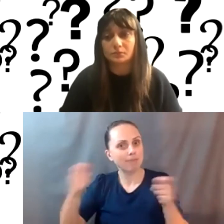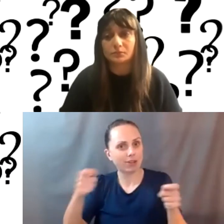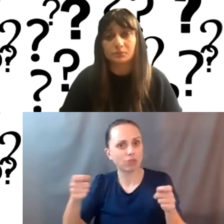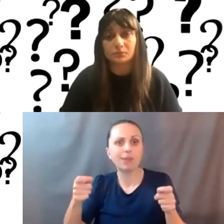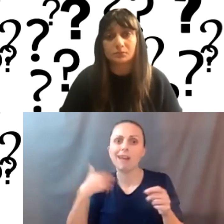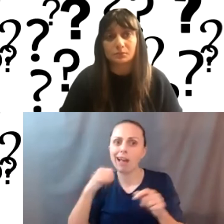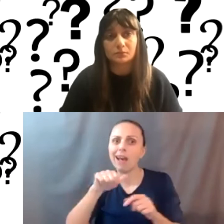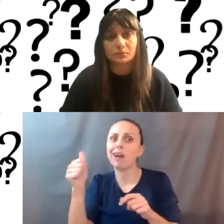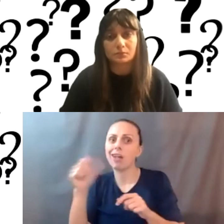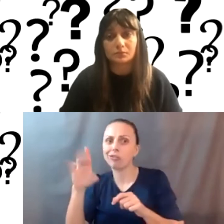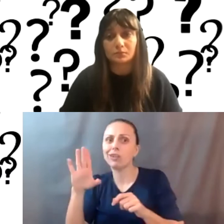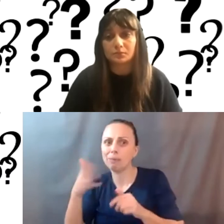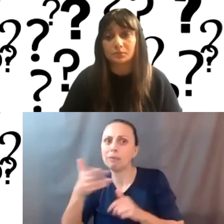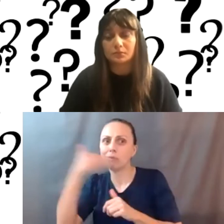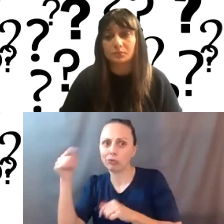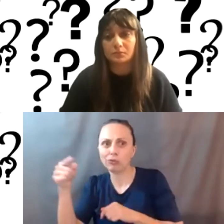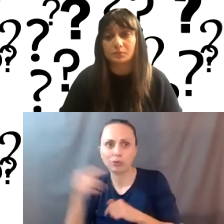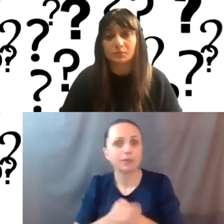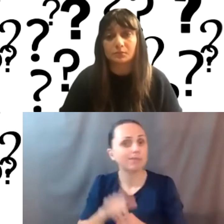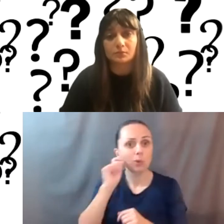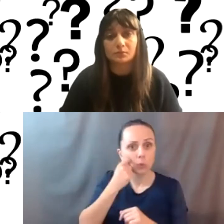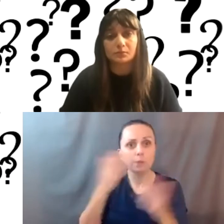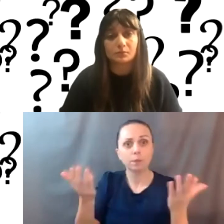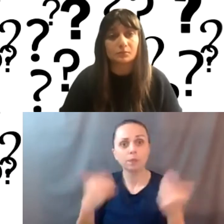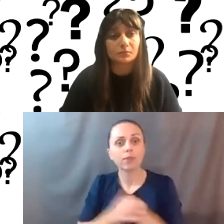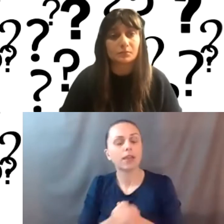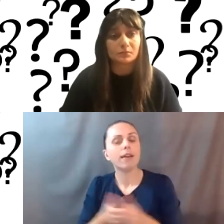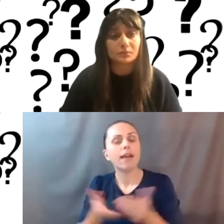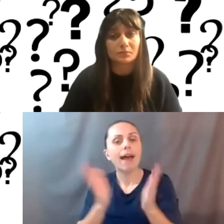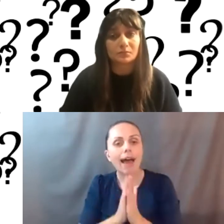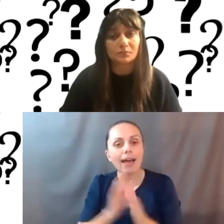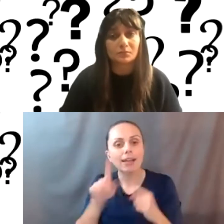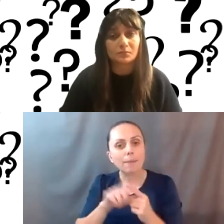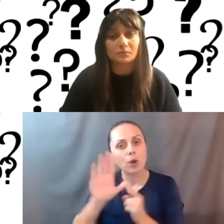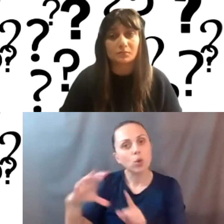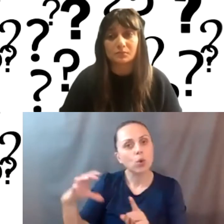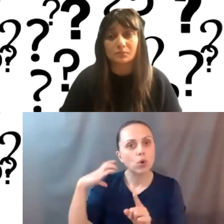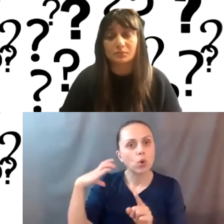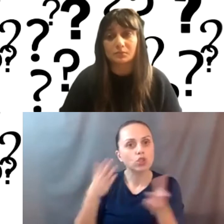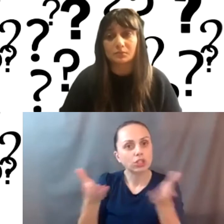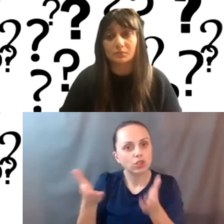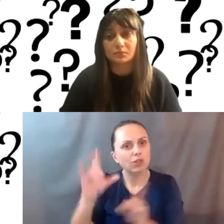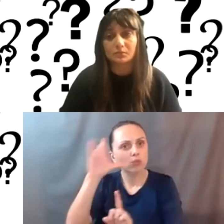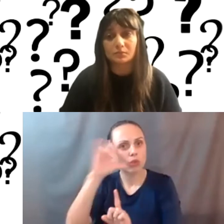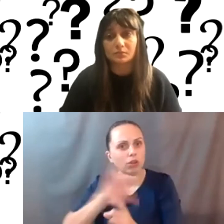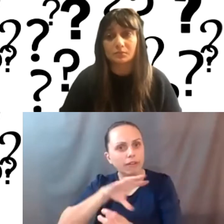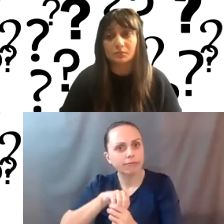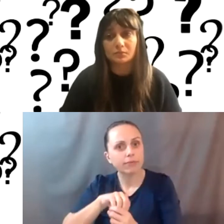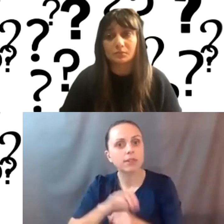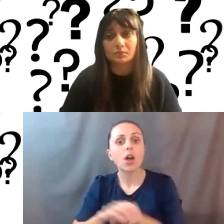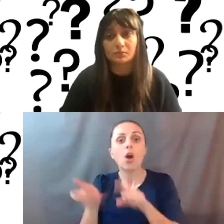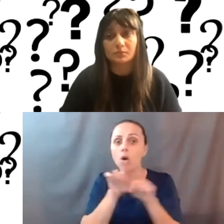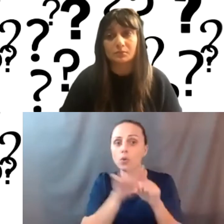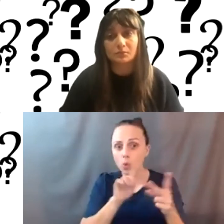that are also good. Cool. Um, we're going to ask a little bit about your coaching services and what that entails. And I would